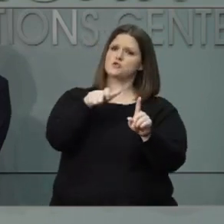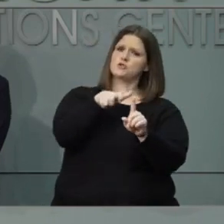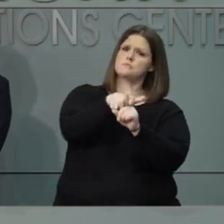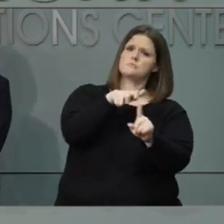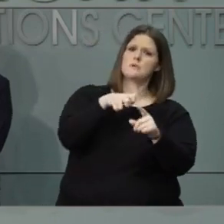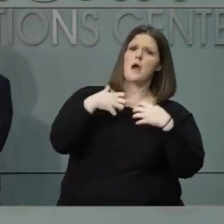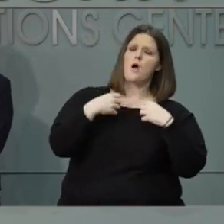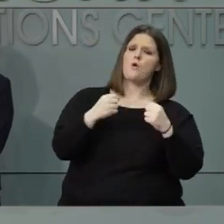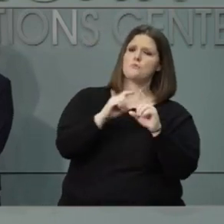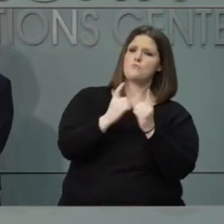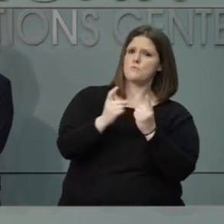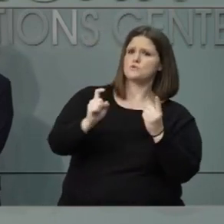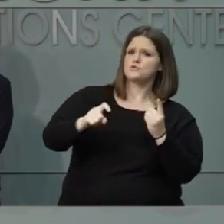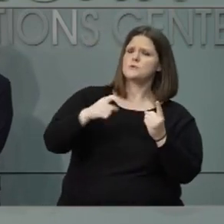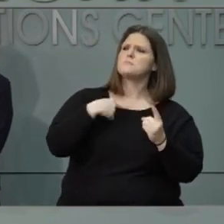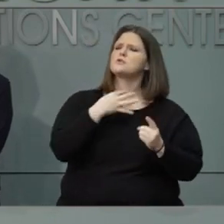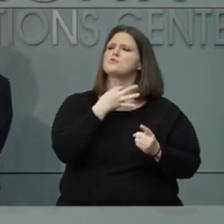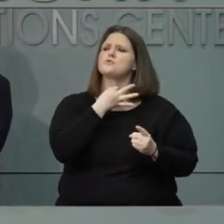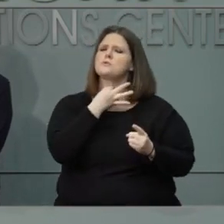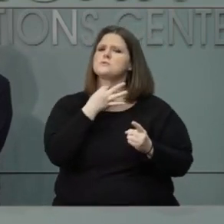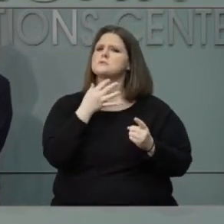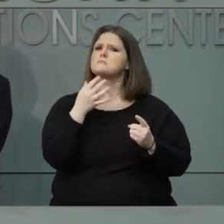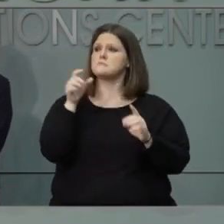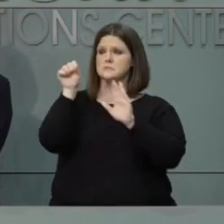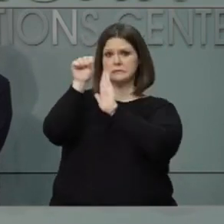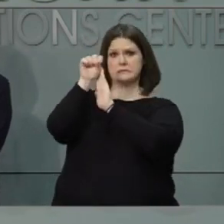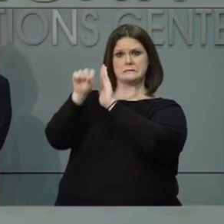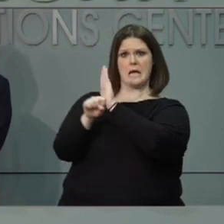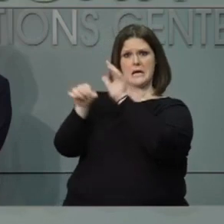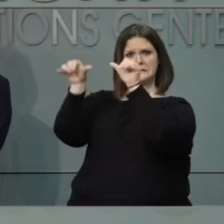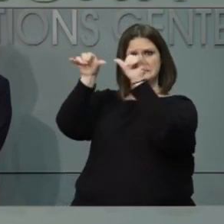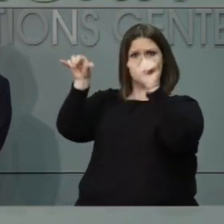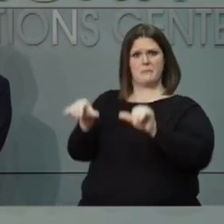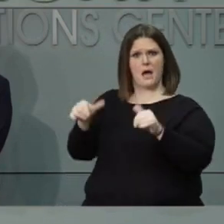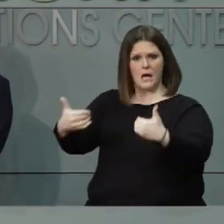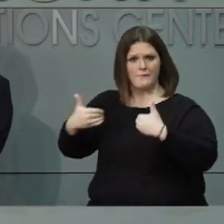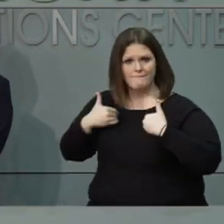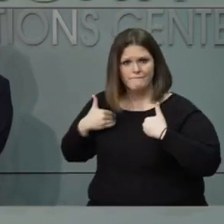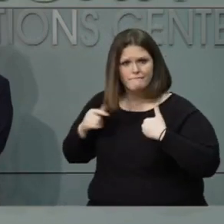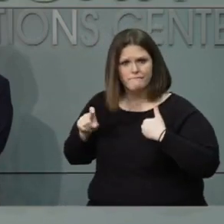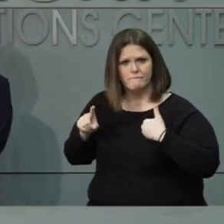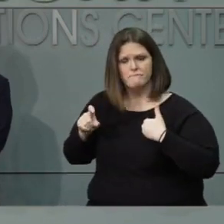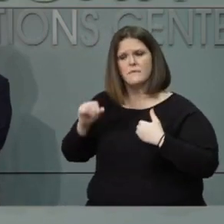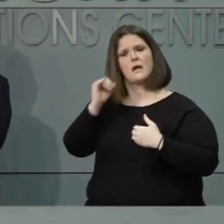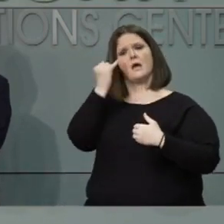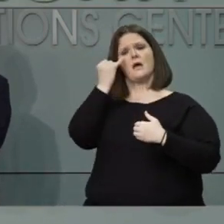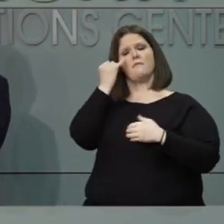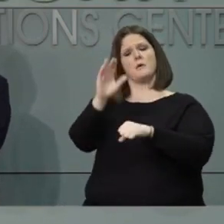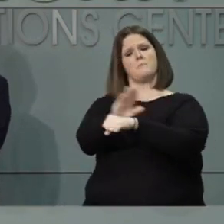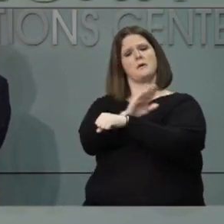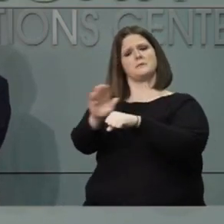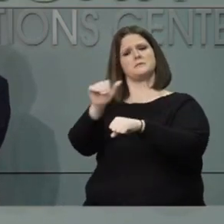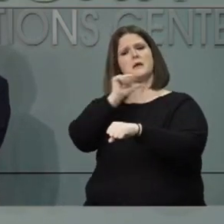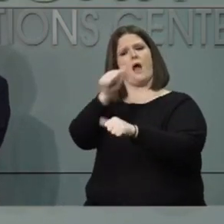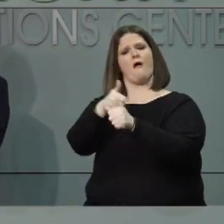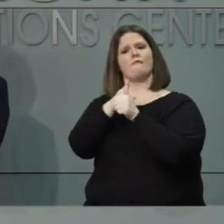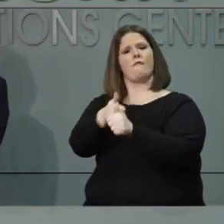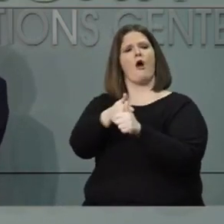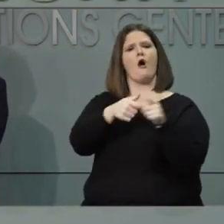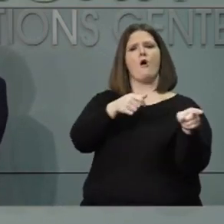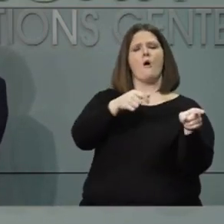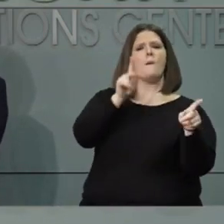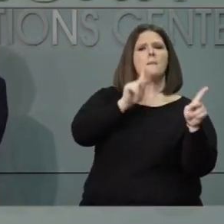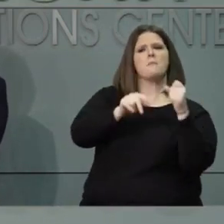And I'm just curious if there's any plan for a statewide system for people to submit their complaints directly to the state.